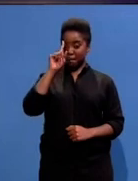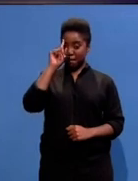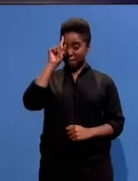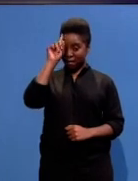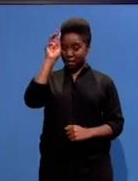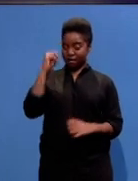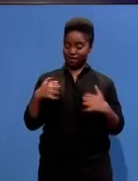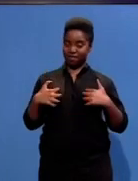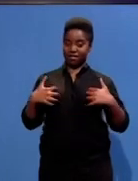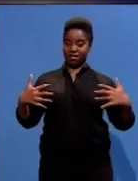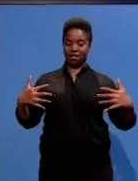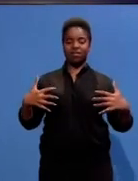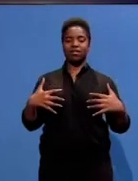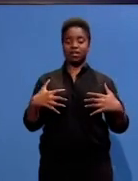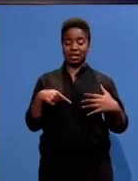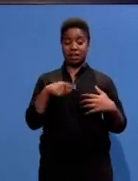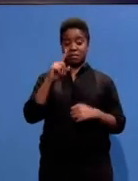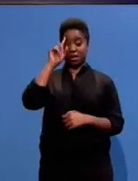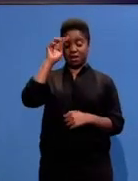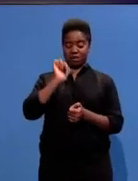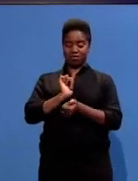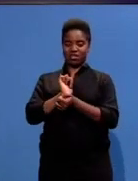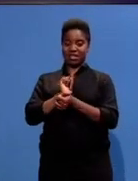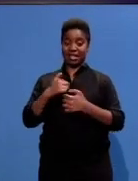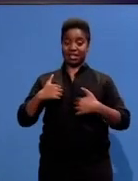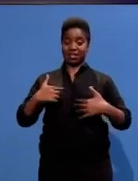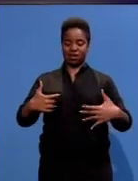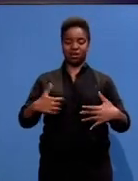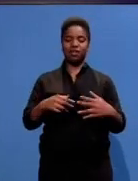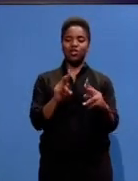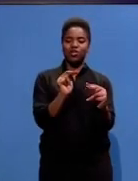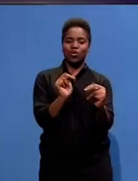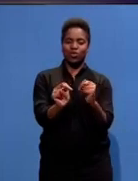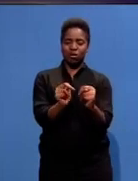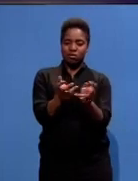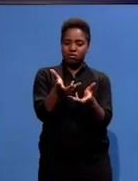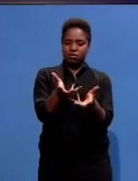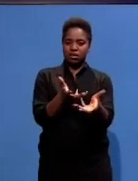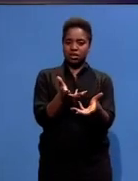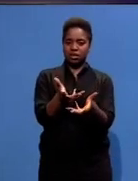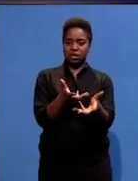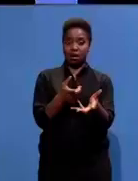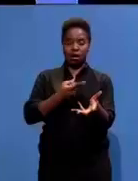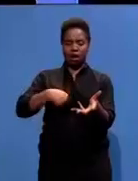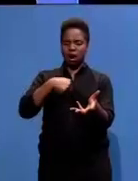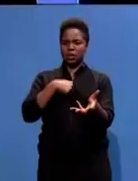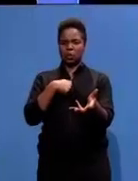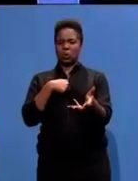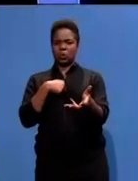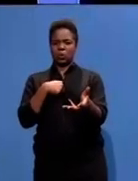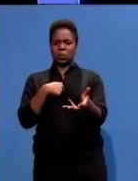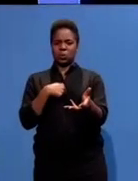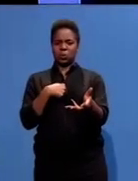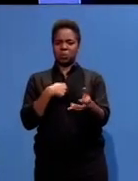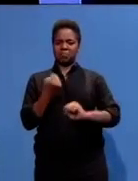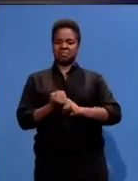from in prison, many of us were engaged in trying to overthrow the apartheid regime so that